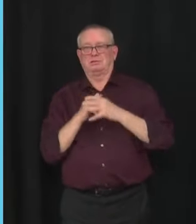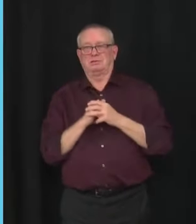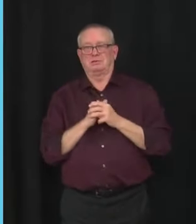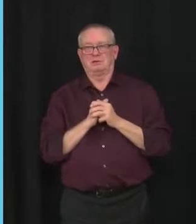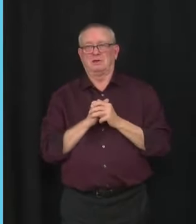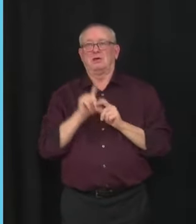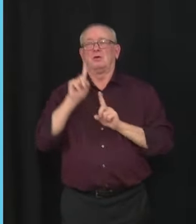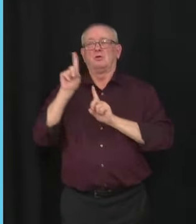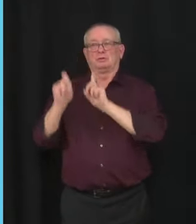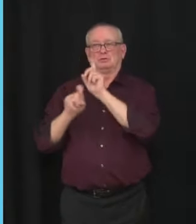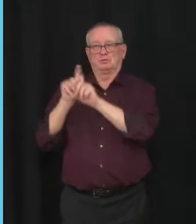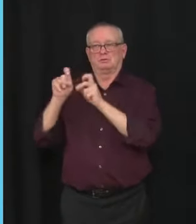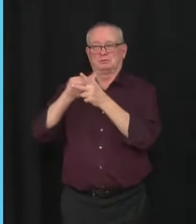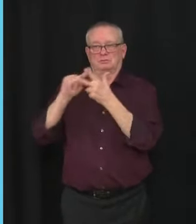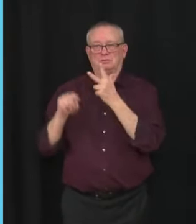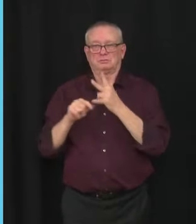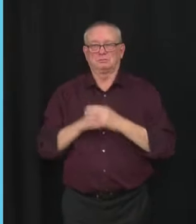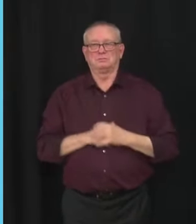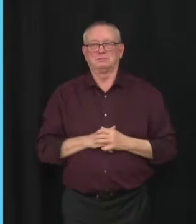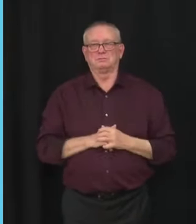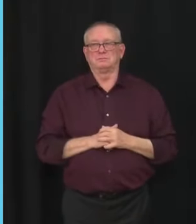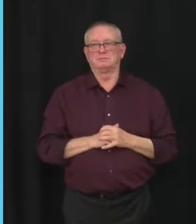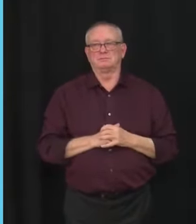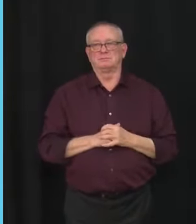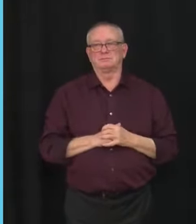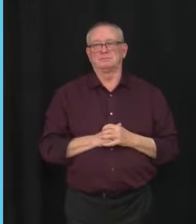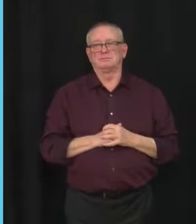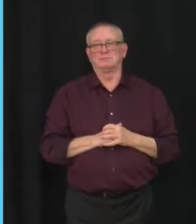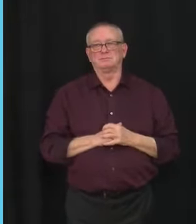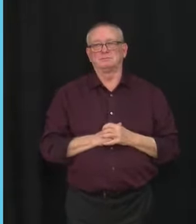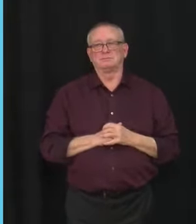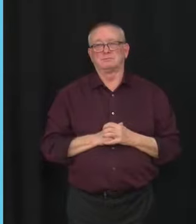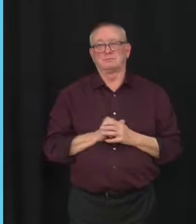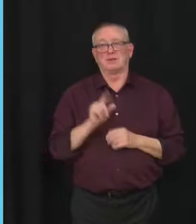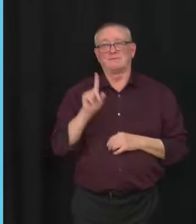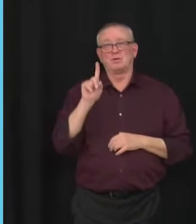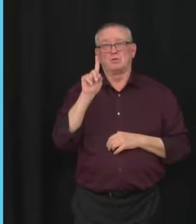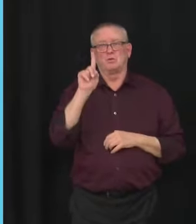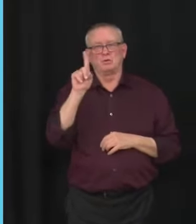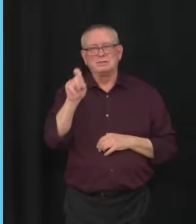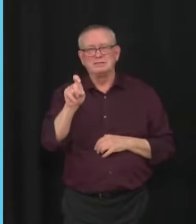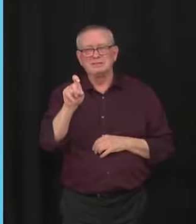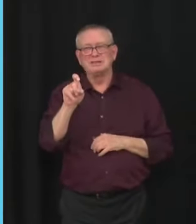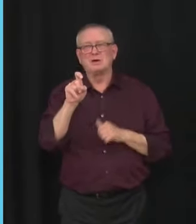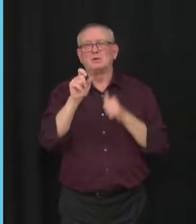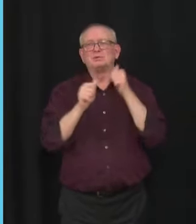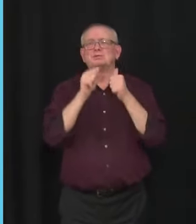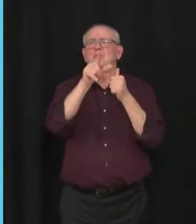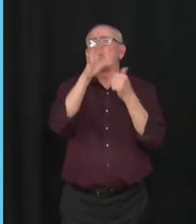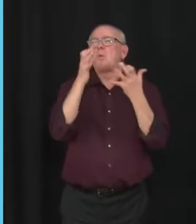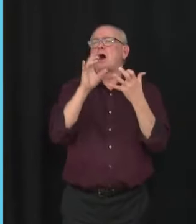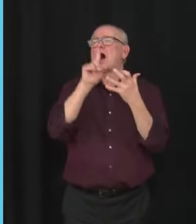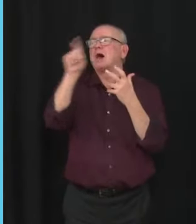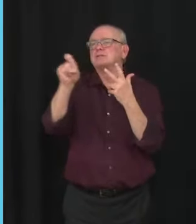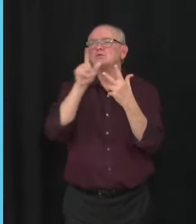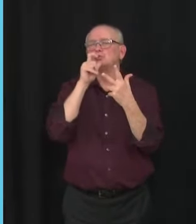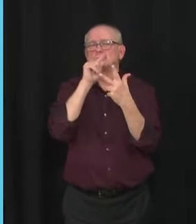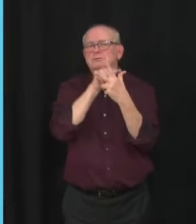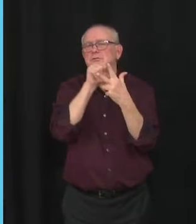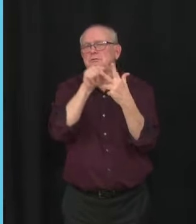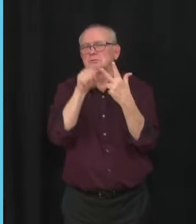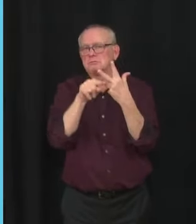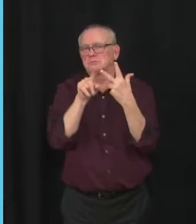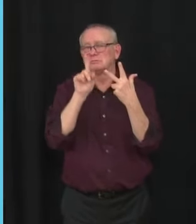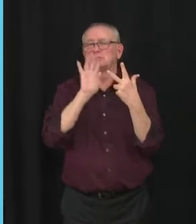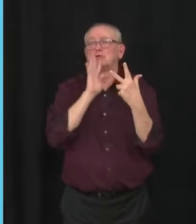in person here to please direct your question at either Dr. Hinshaw, Minister Copping or Premier Kenney as well as folks at the mic, please introduce